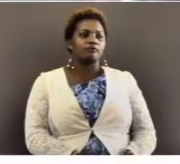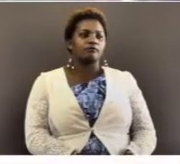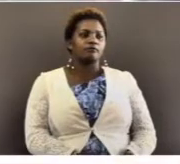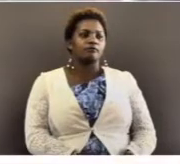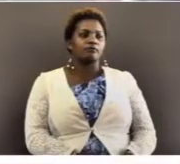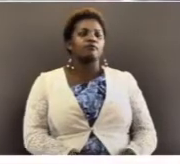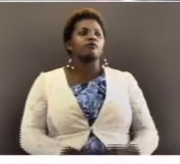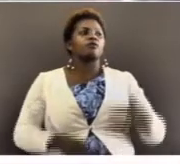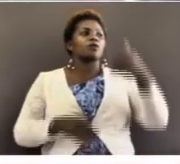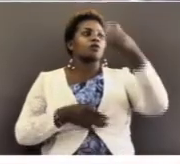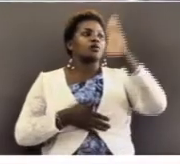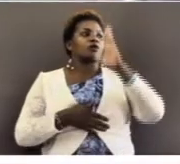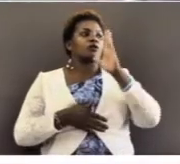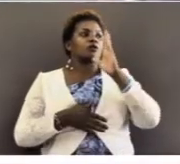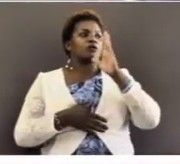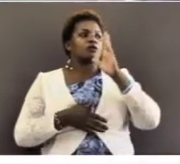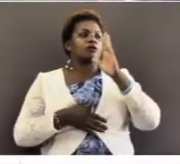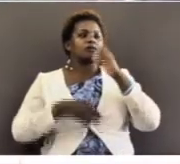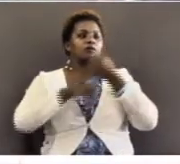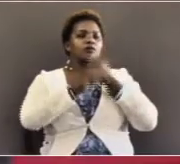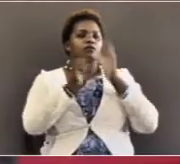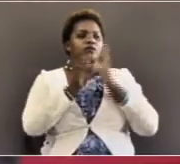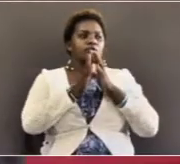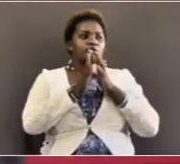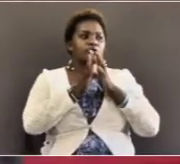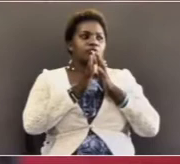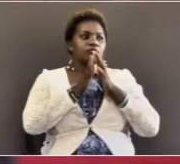God said